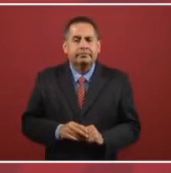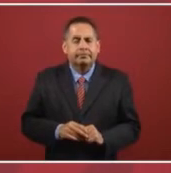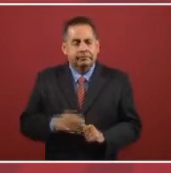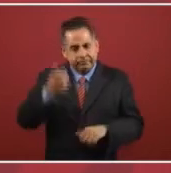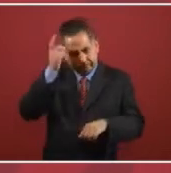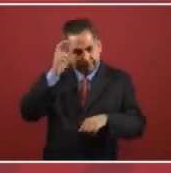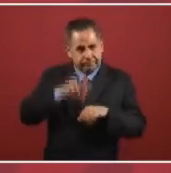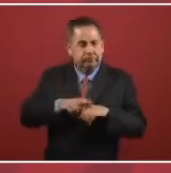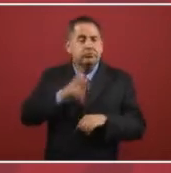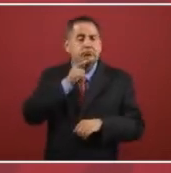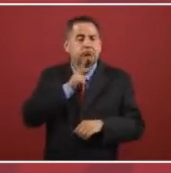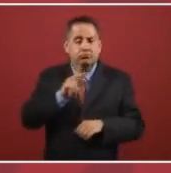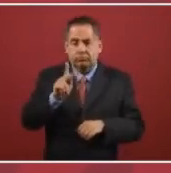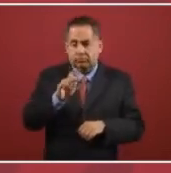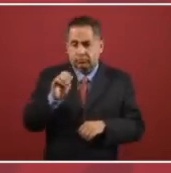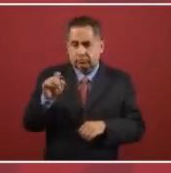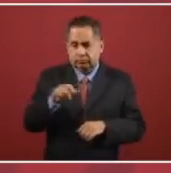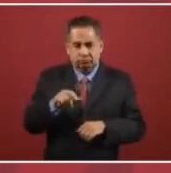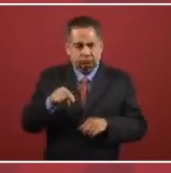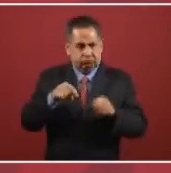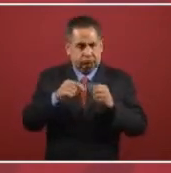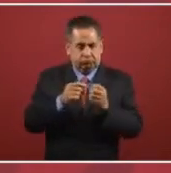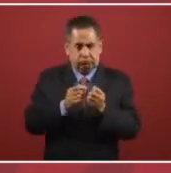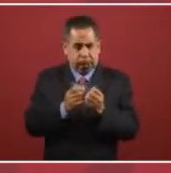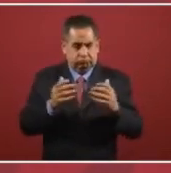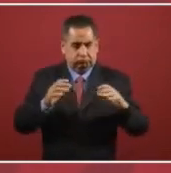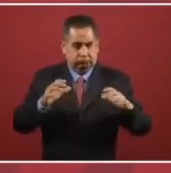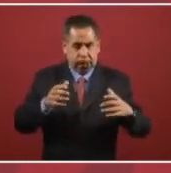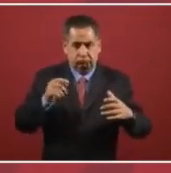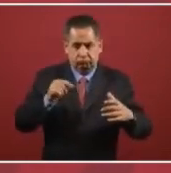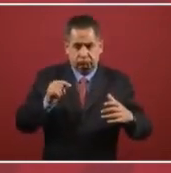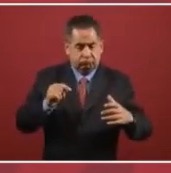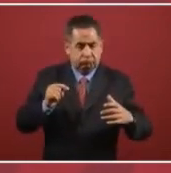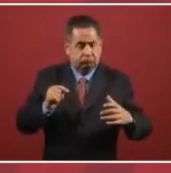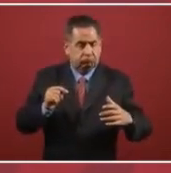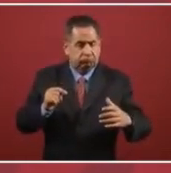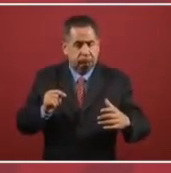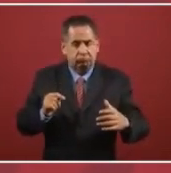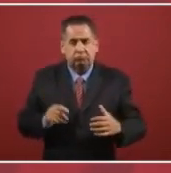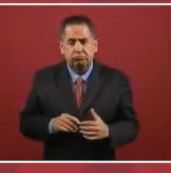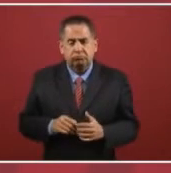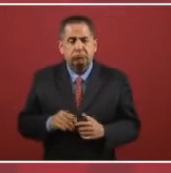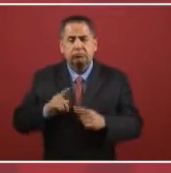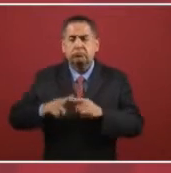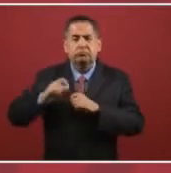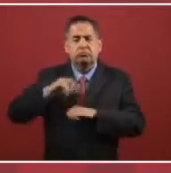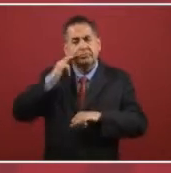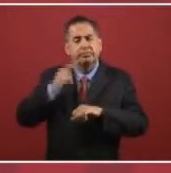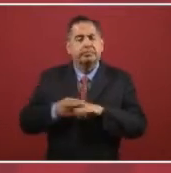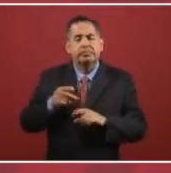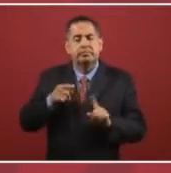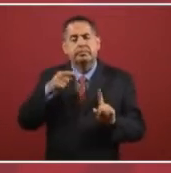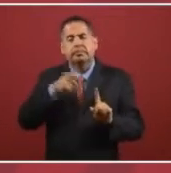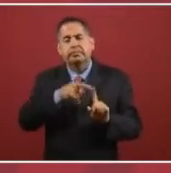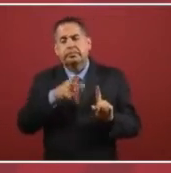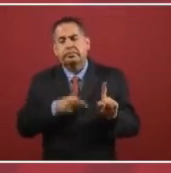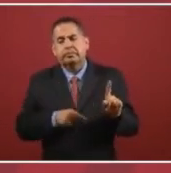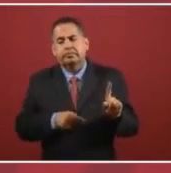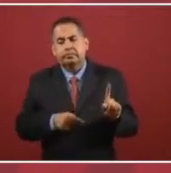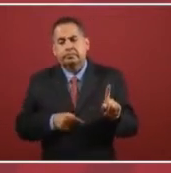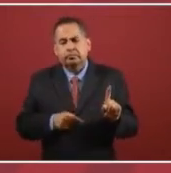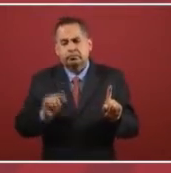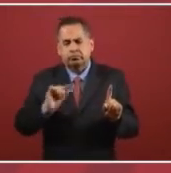The direction of Pemex is in the hands of